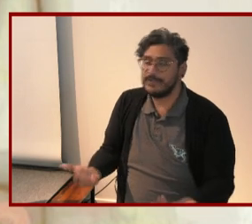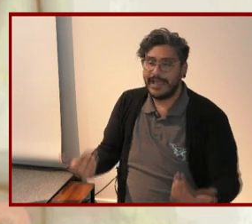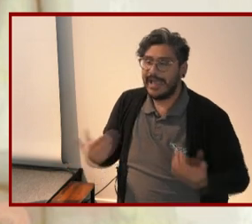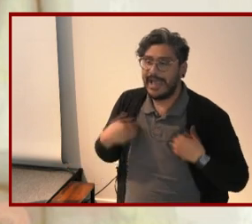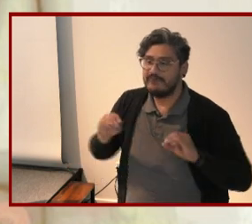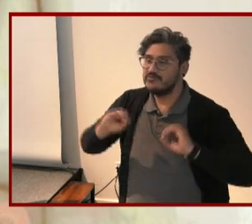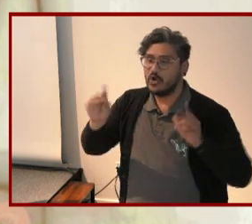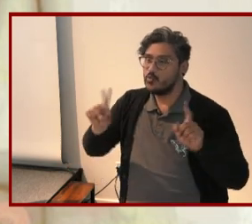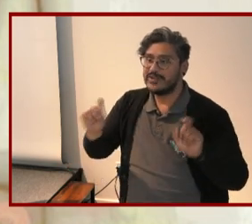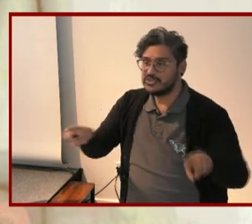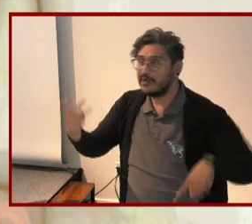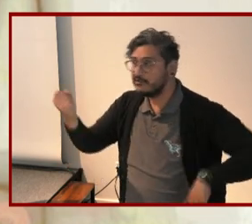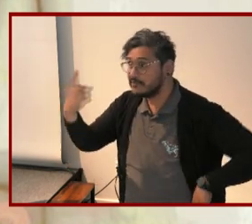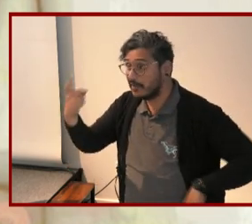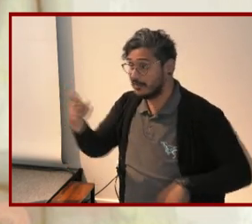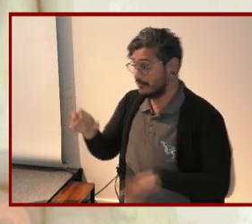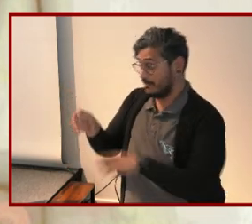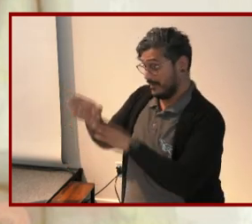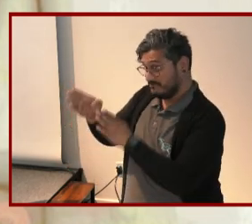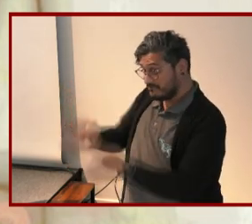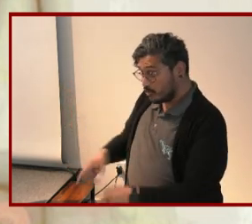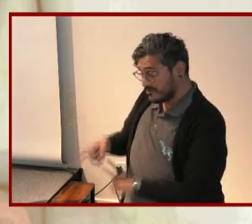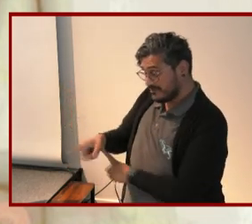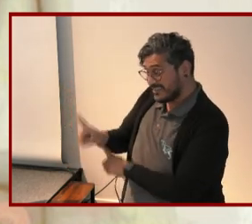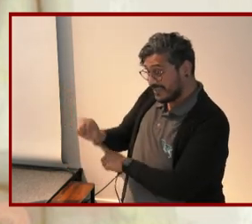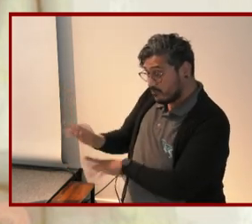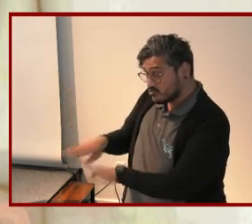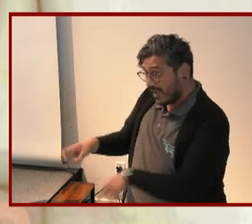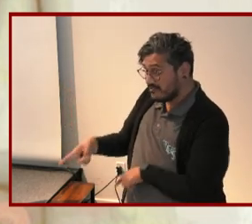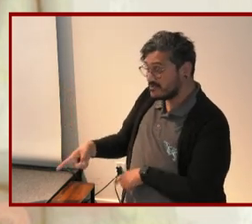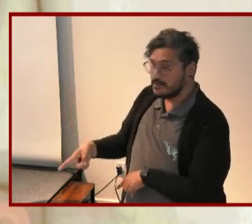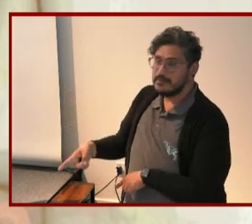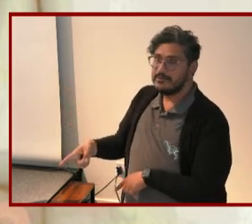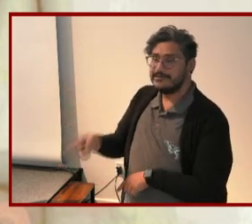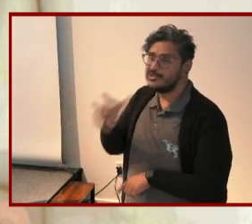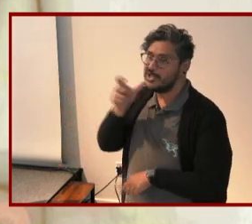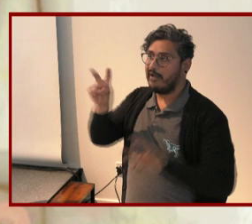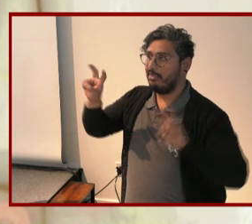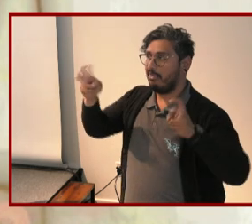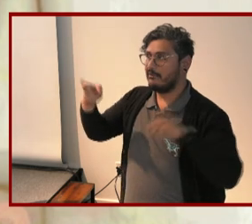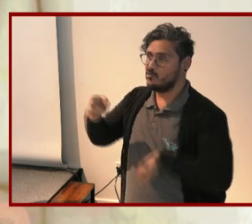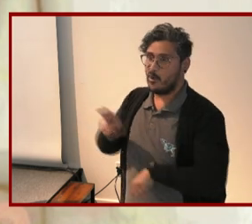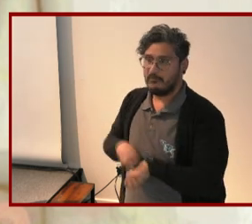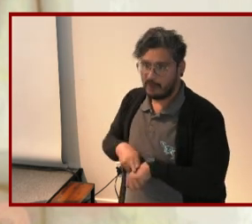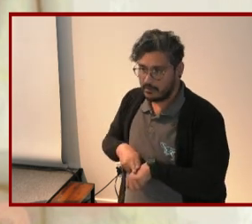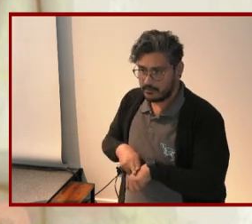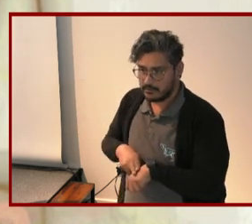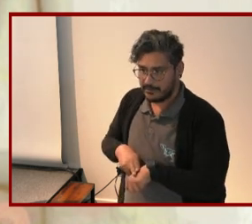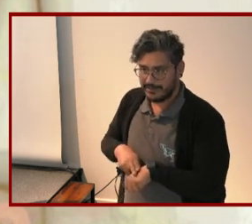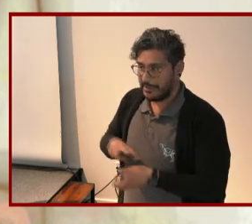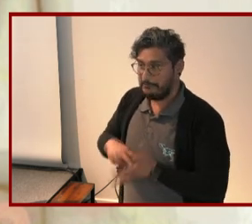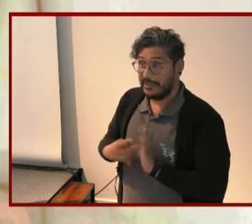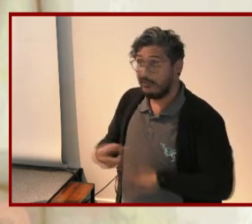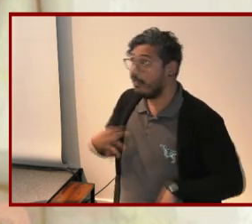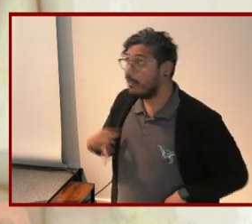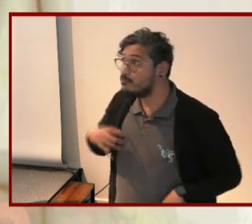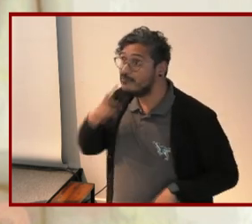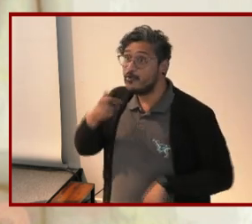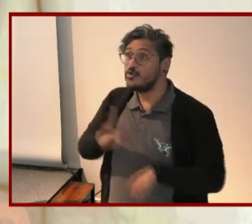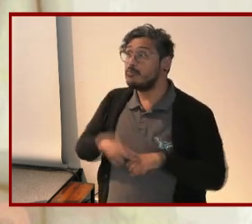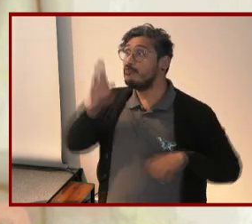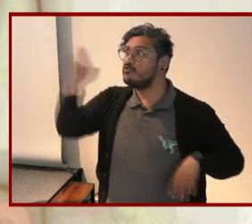understanding that a disabled child is fundamentally not normal and ineligible to inherit a normal future